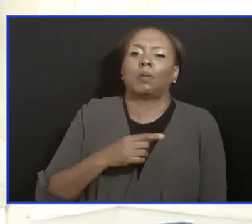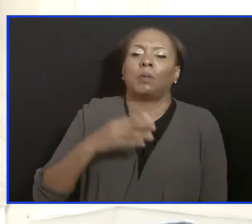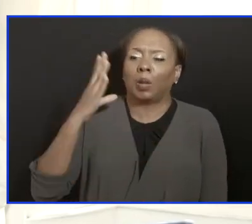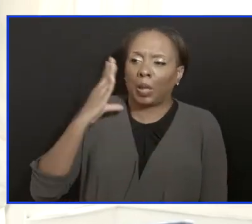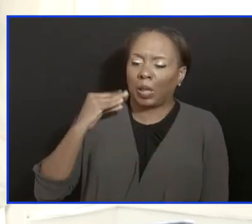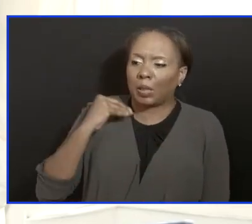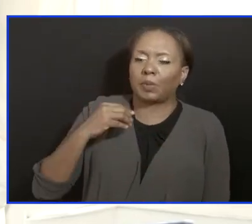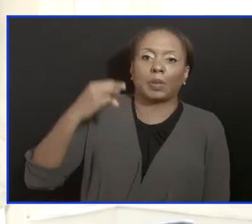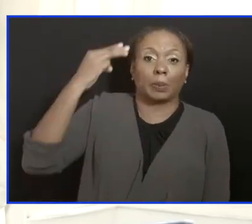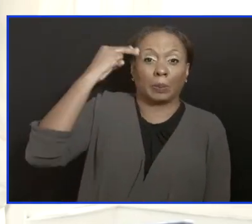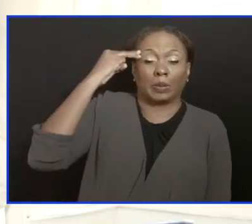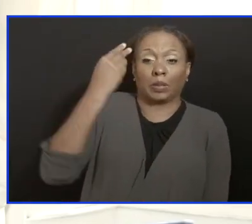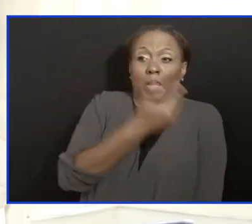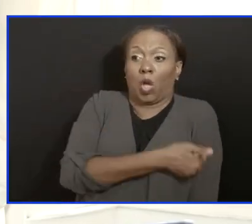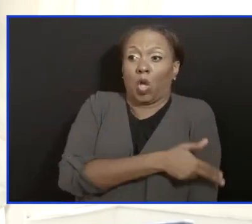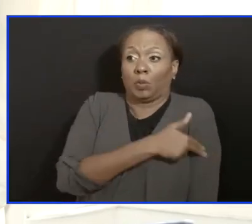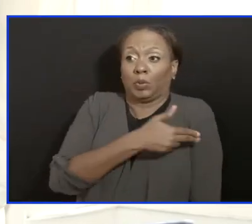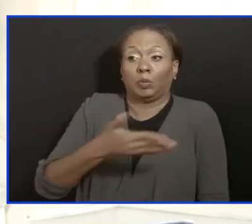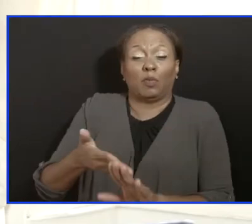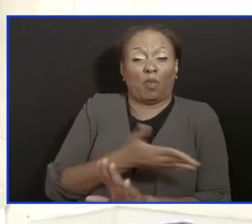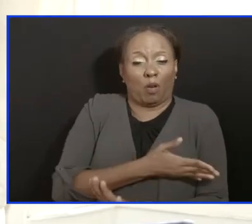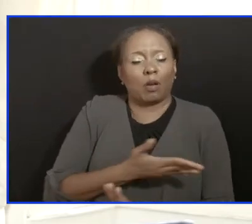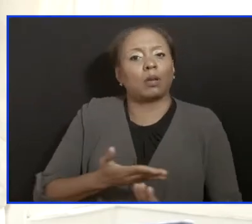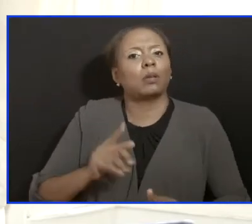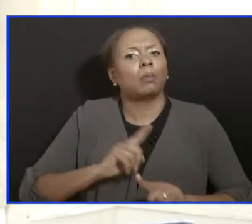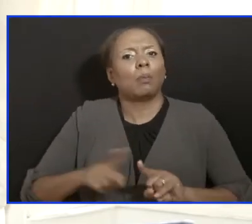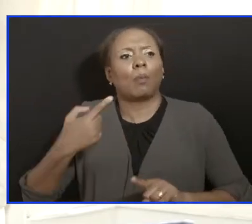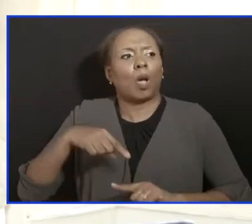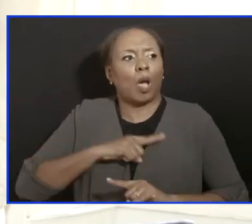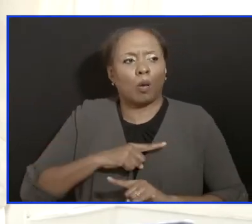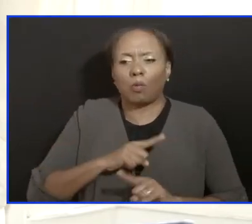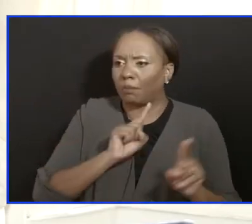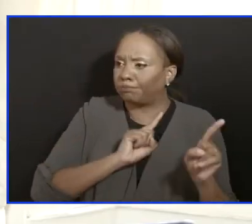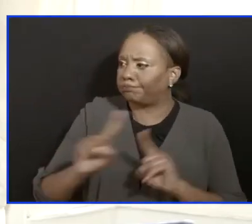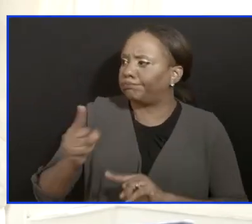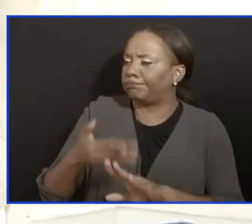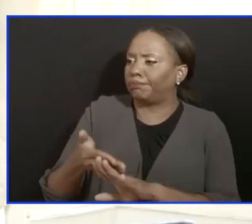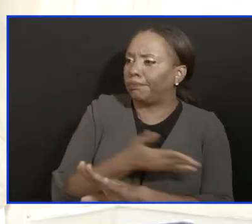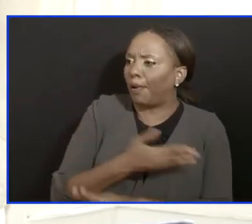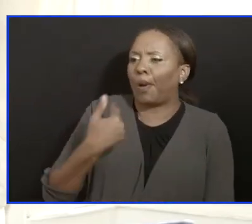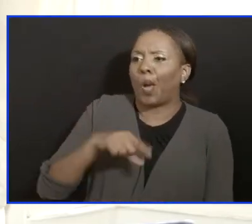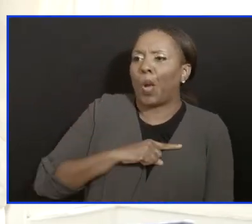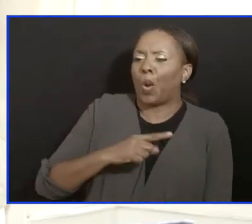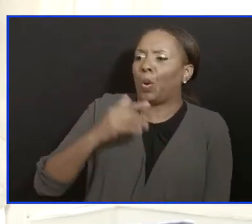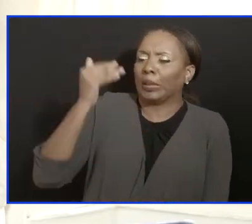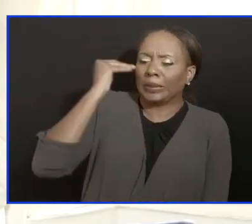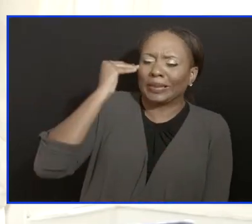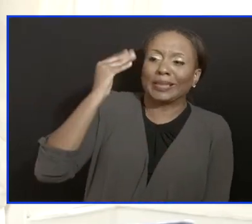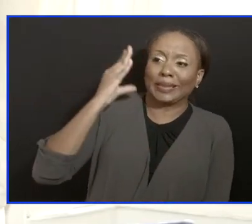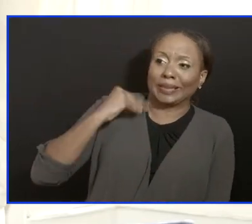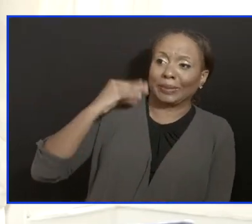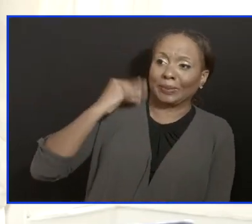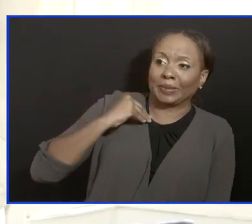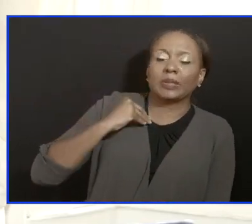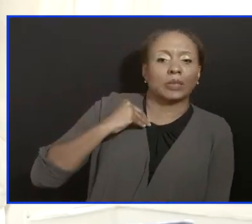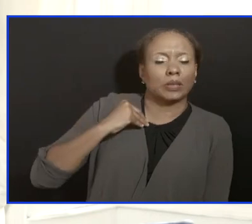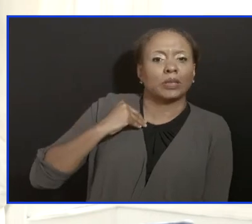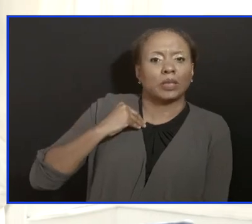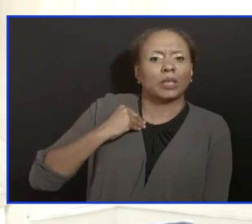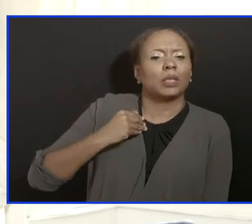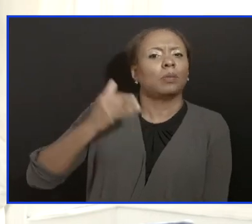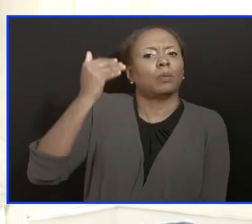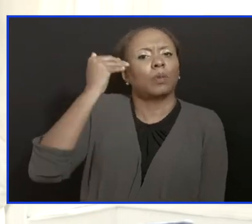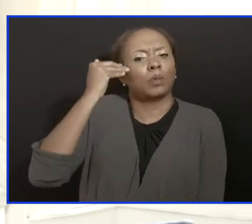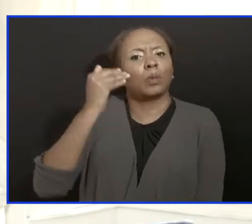experience. So nothing beats the experience of having been there before. Of course, we're different dealing with a different version of this